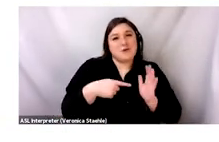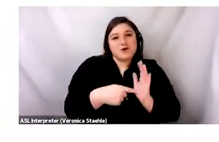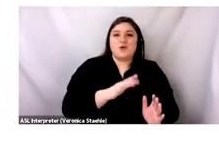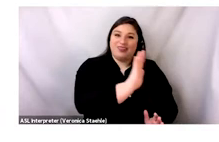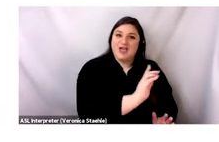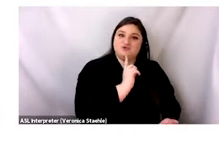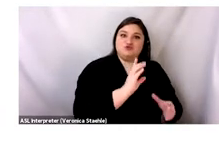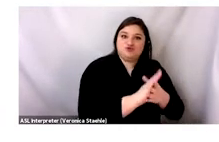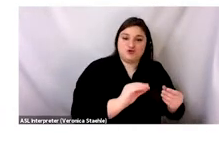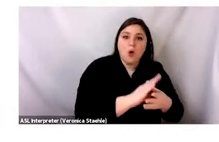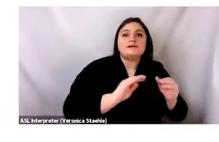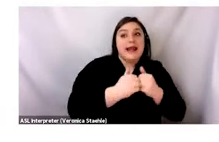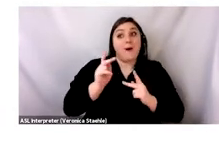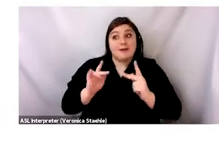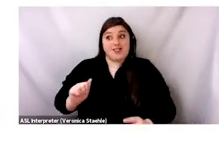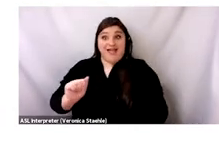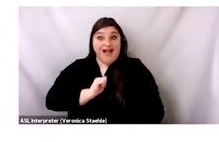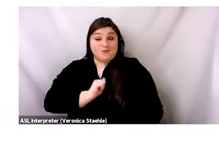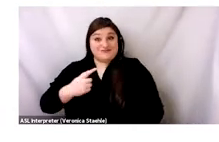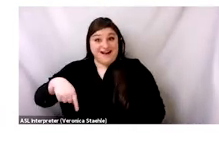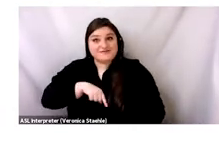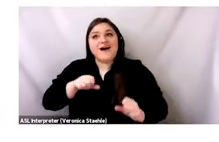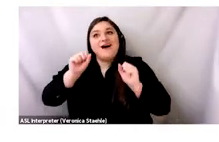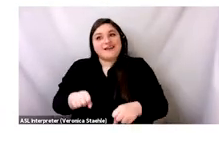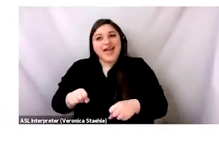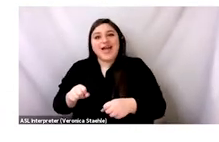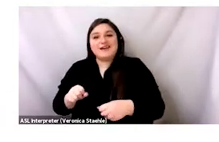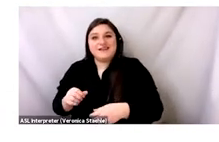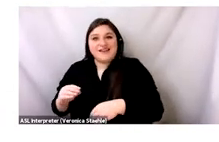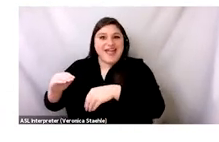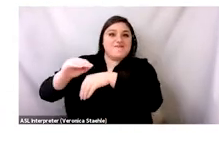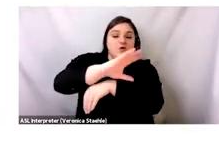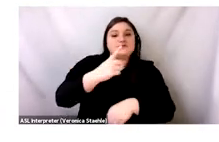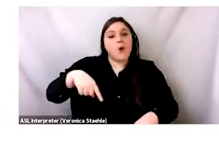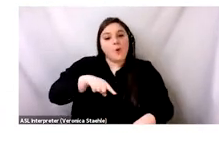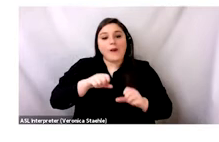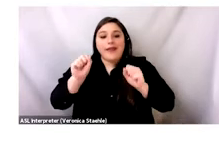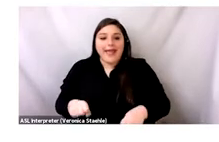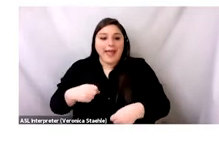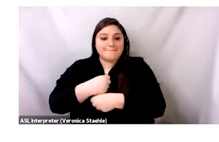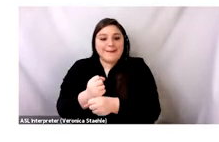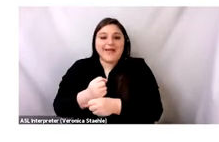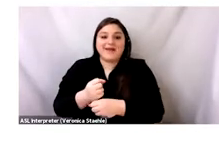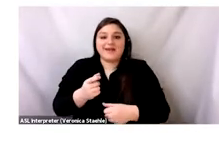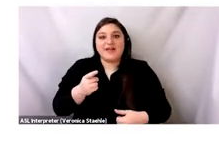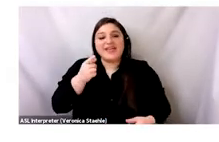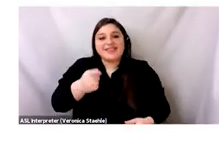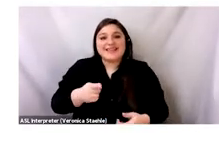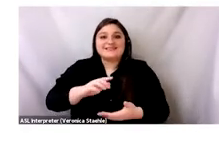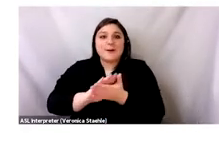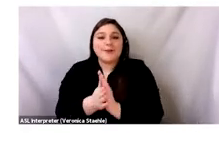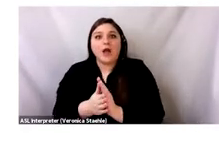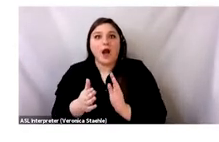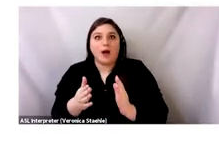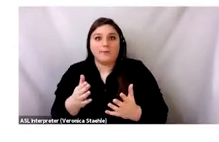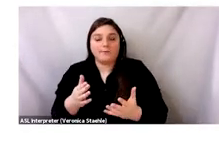of people like Abena. And that people like me can basically make art out of Kevin, while what I described to